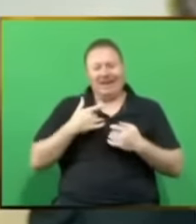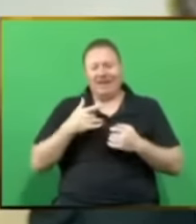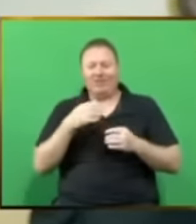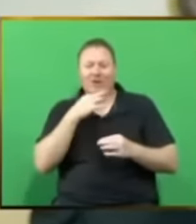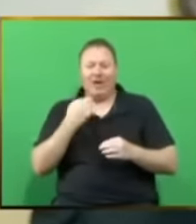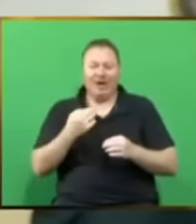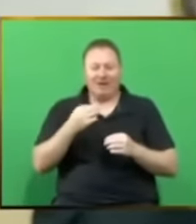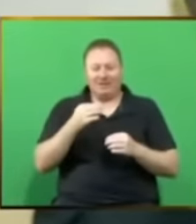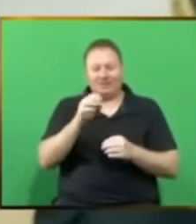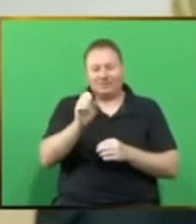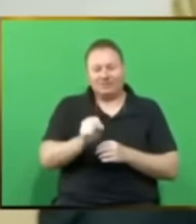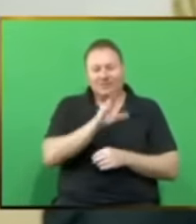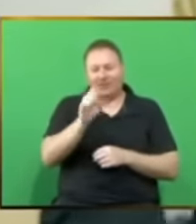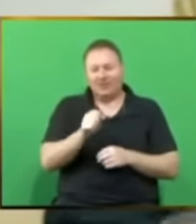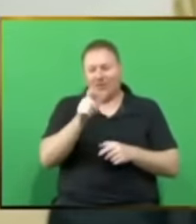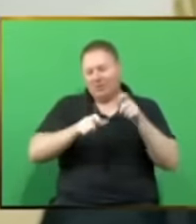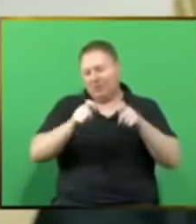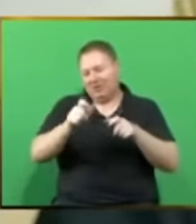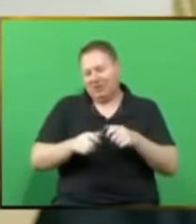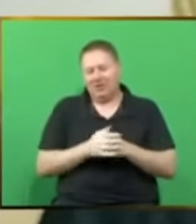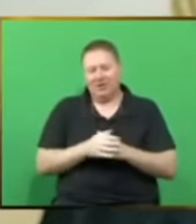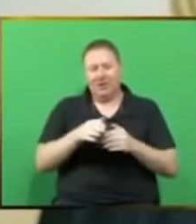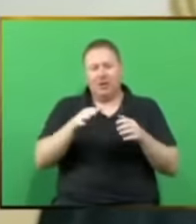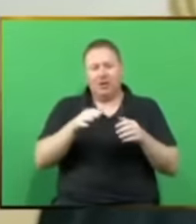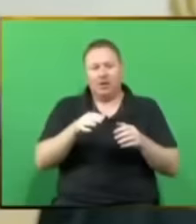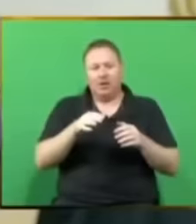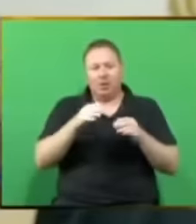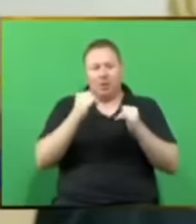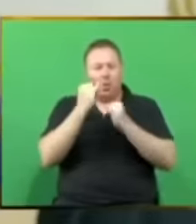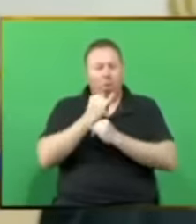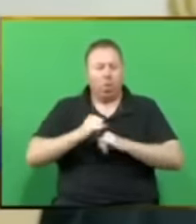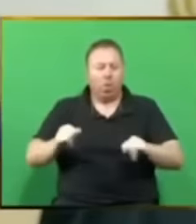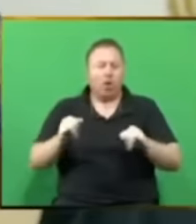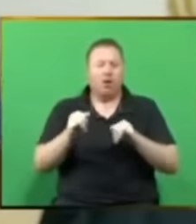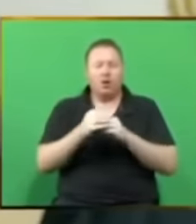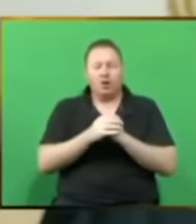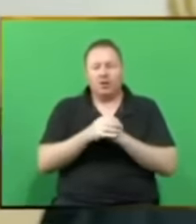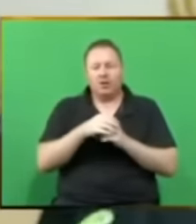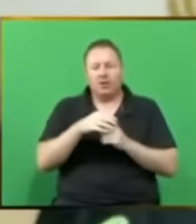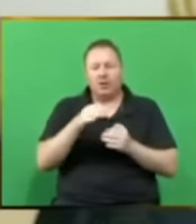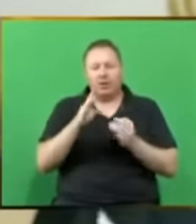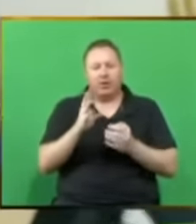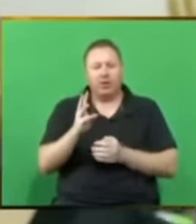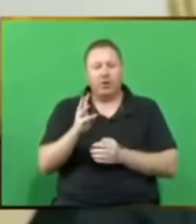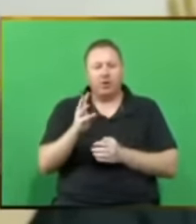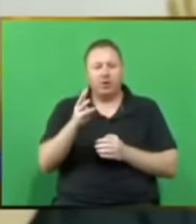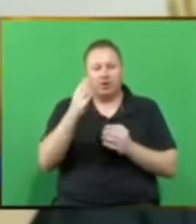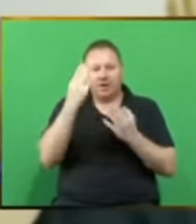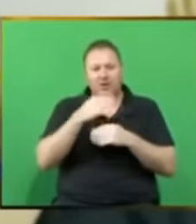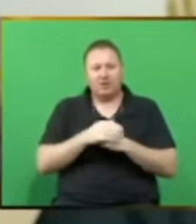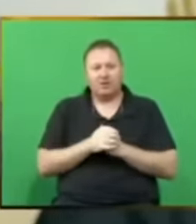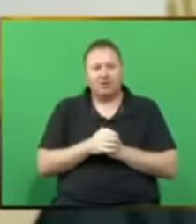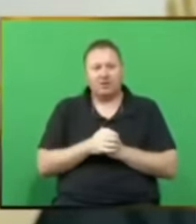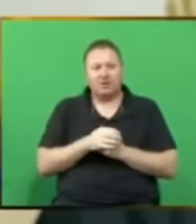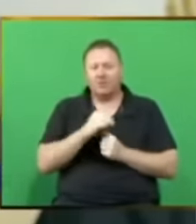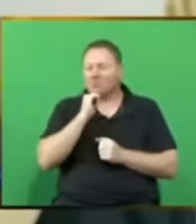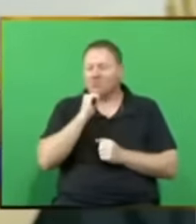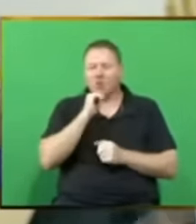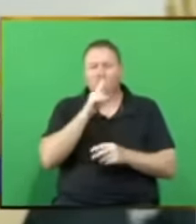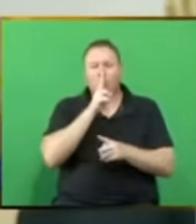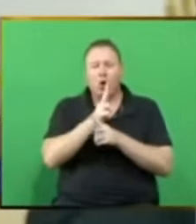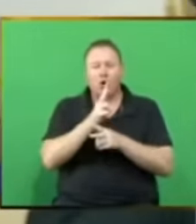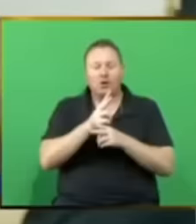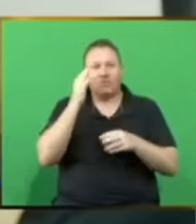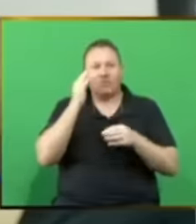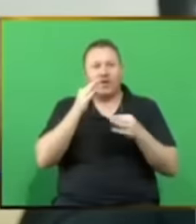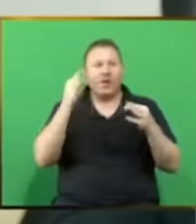fell flat on Thursday night. His revisionist and dishonest fairy tale is an insult to